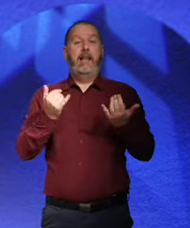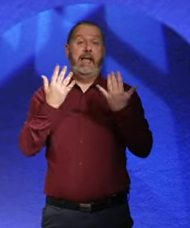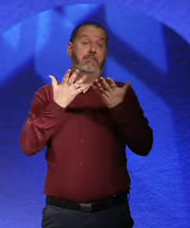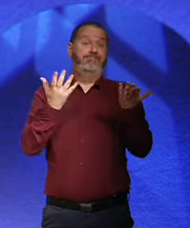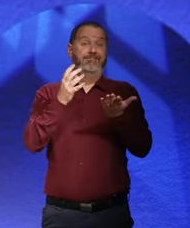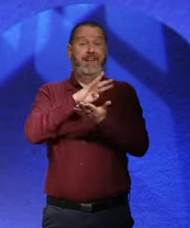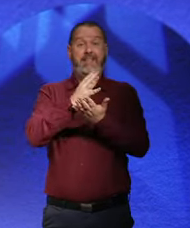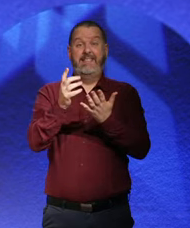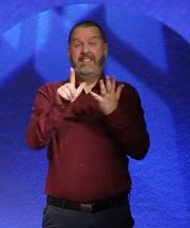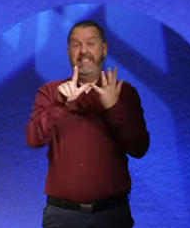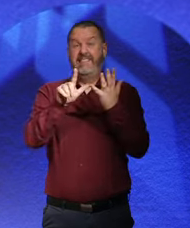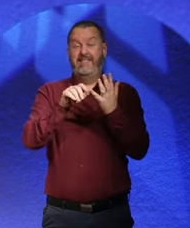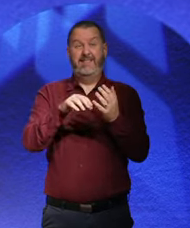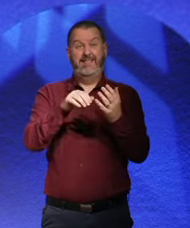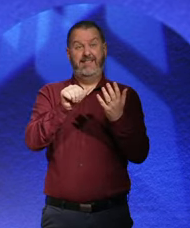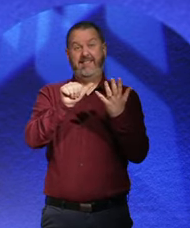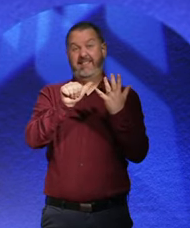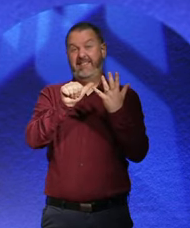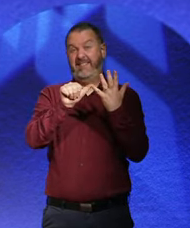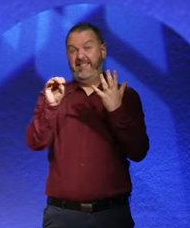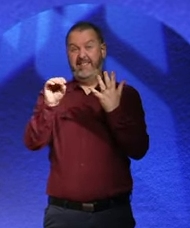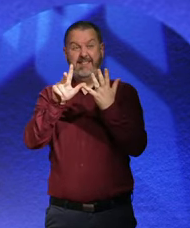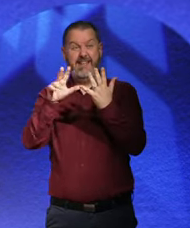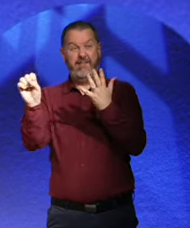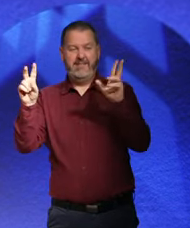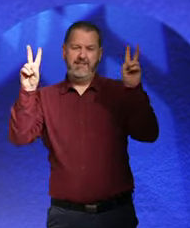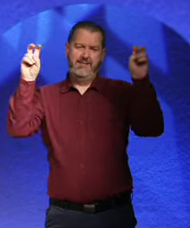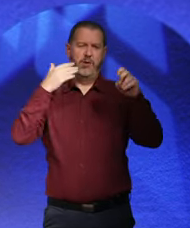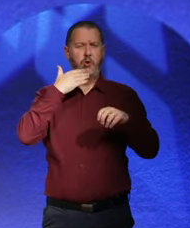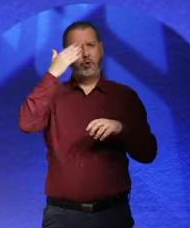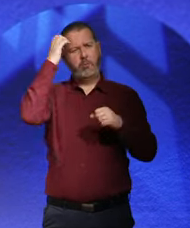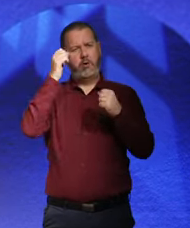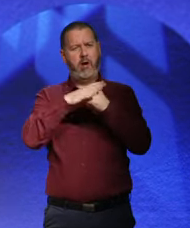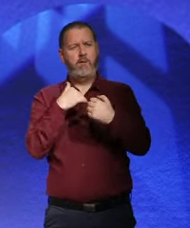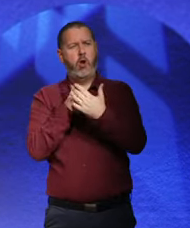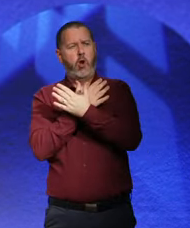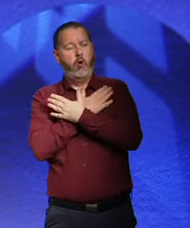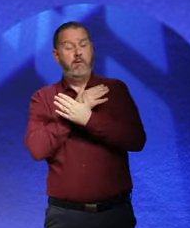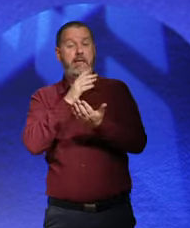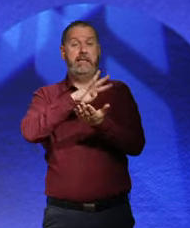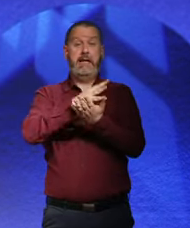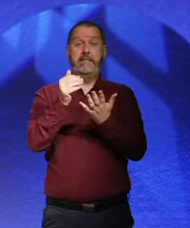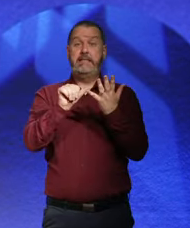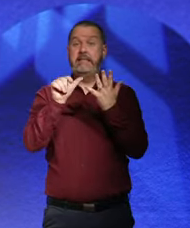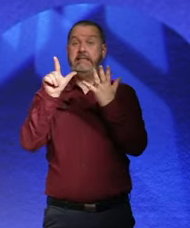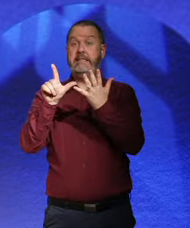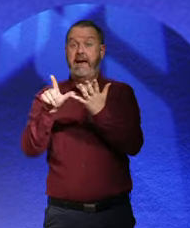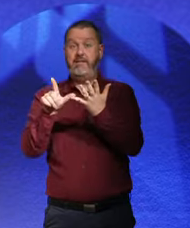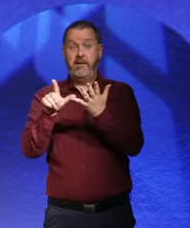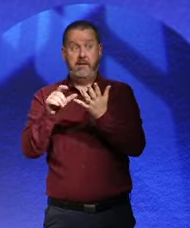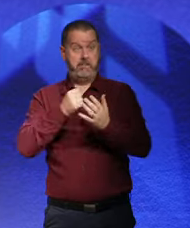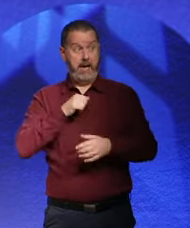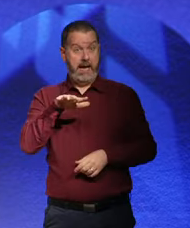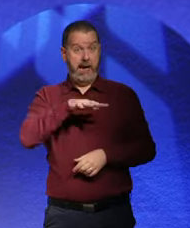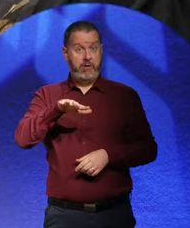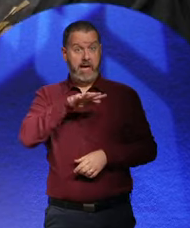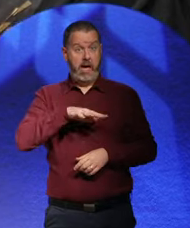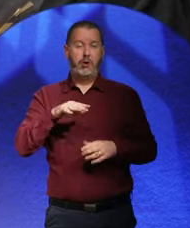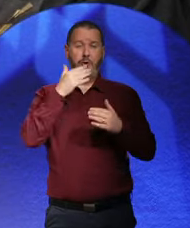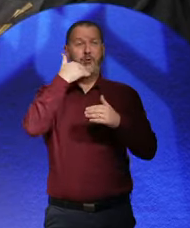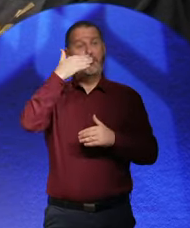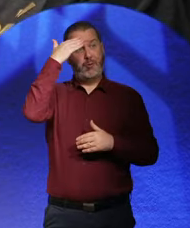love. You know, it's like, you know, I can tell you in 1967, there was no summer of love down my road.